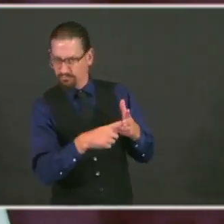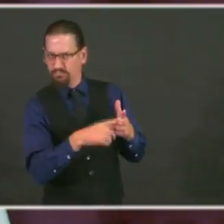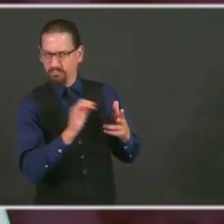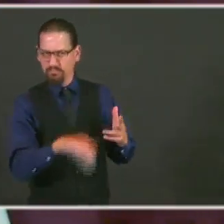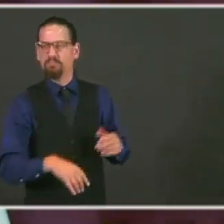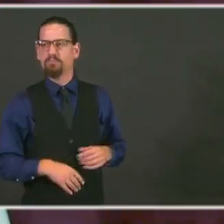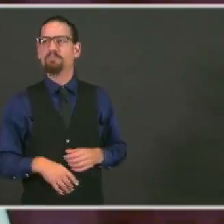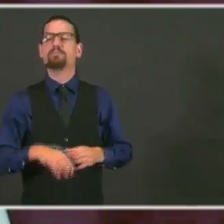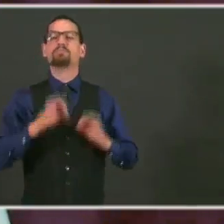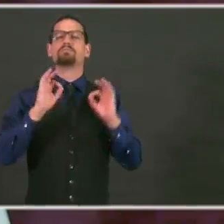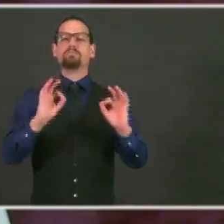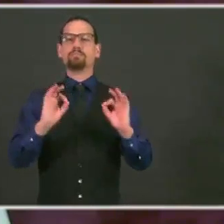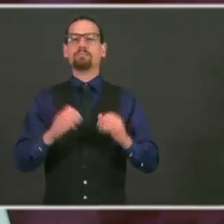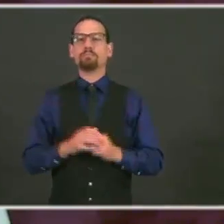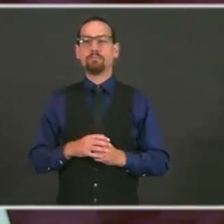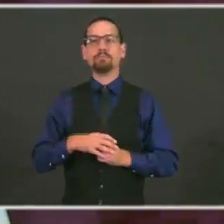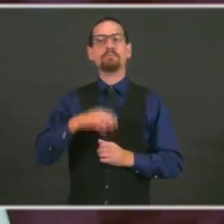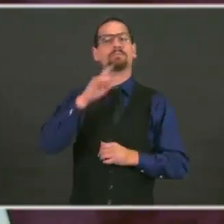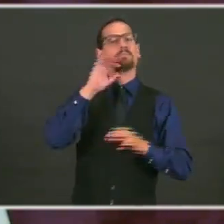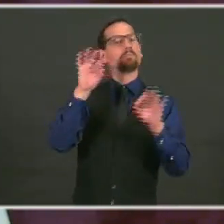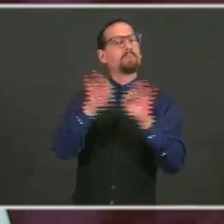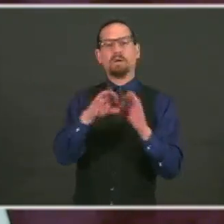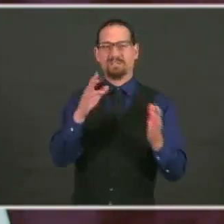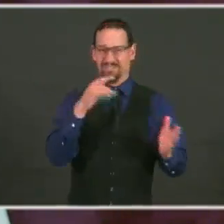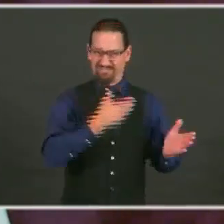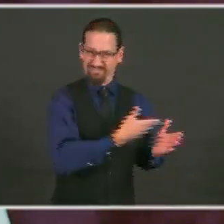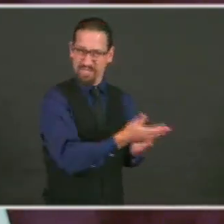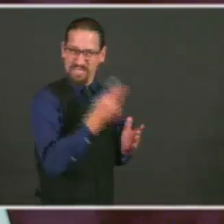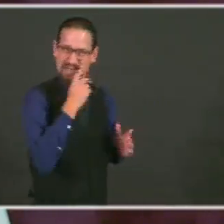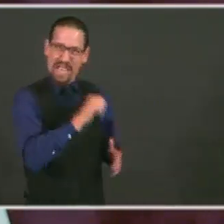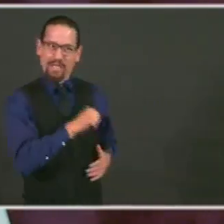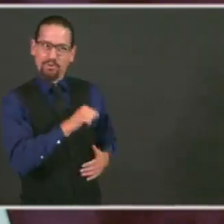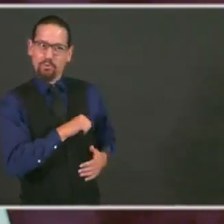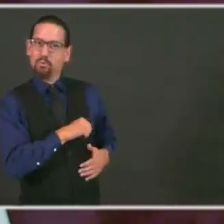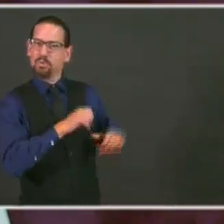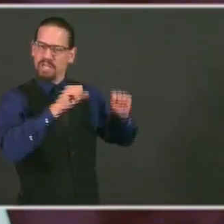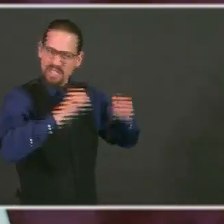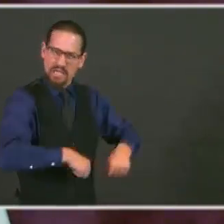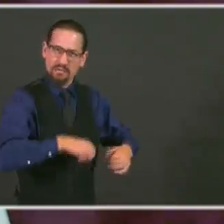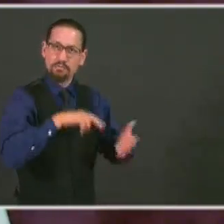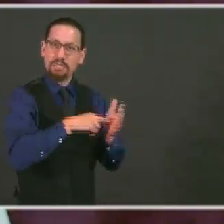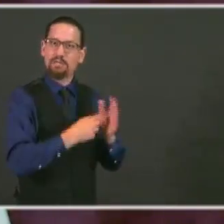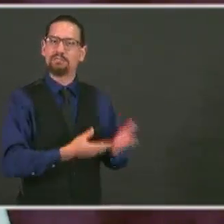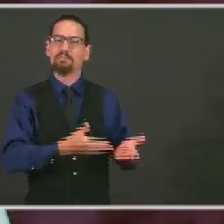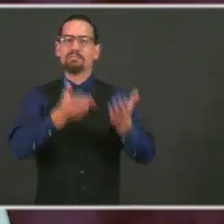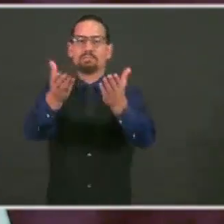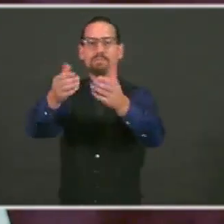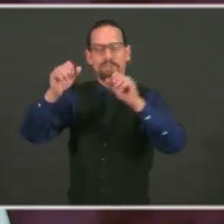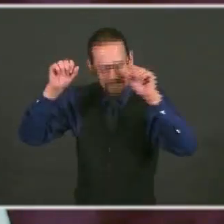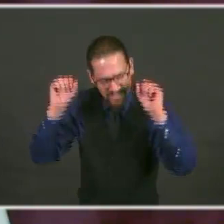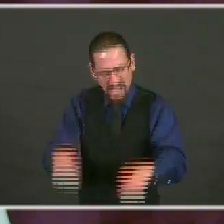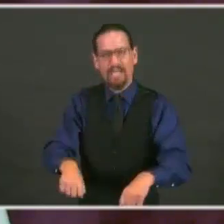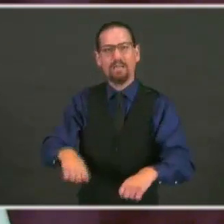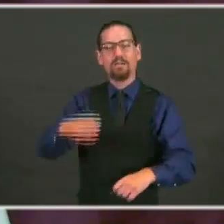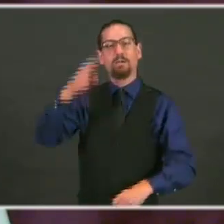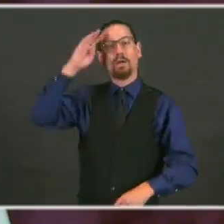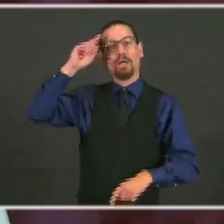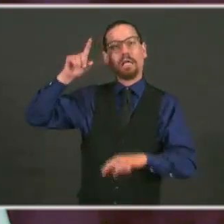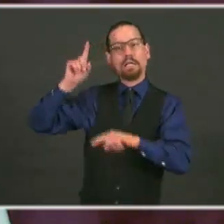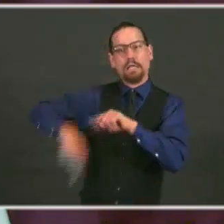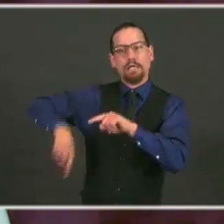in order to keep people at work, back to work, kids in school, and keep ourselves healthy and moving forward.